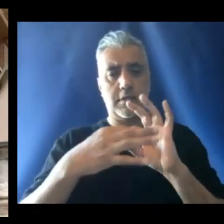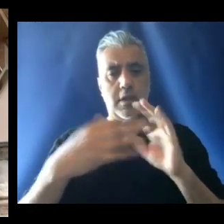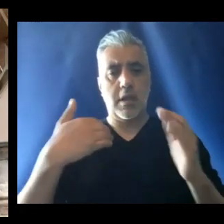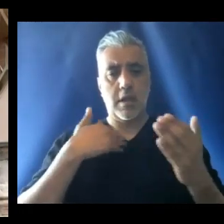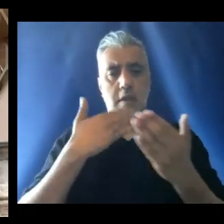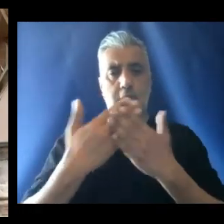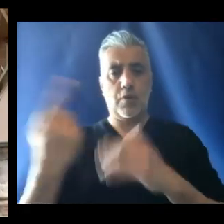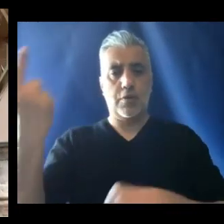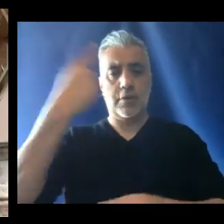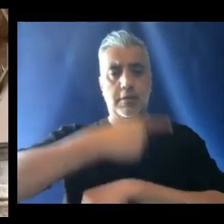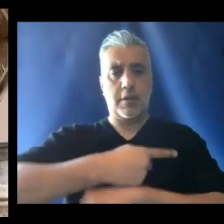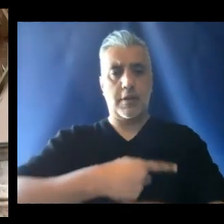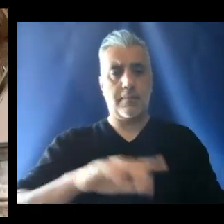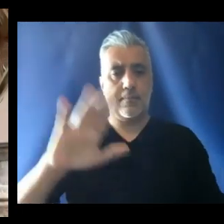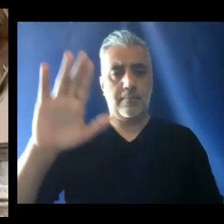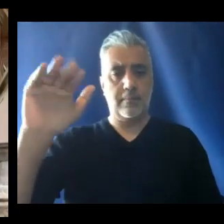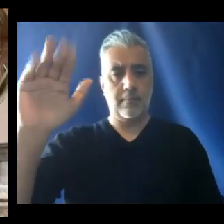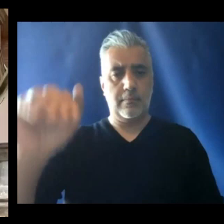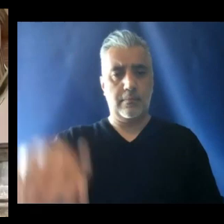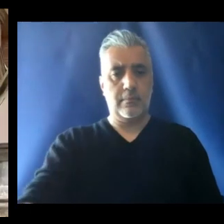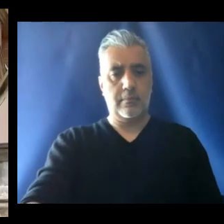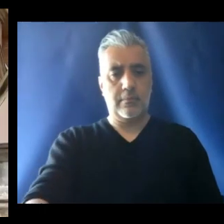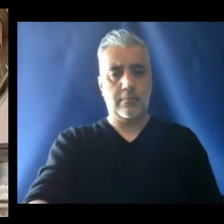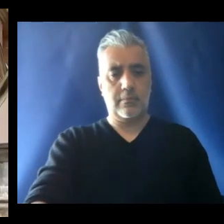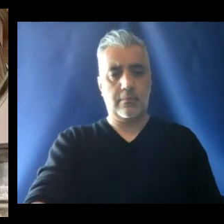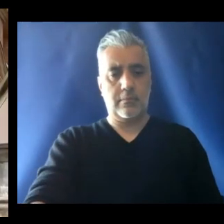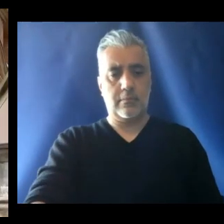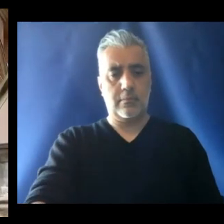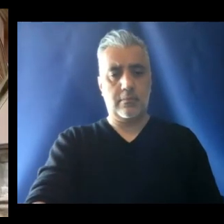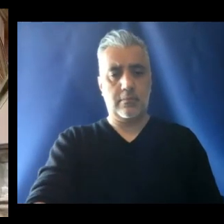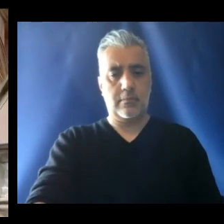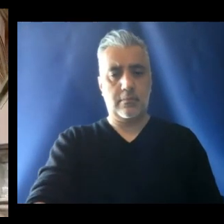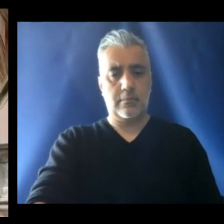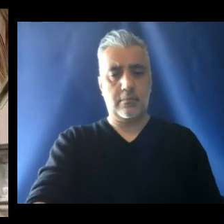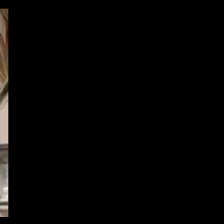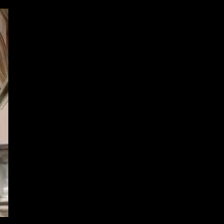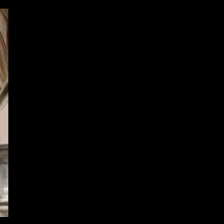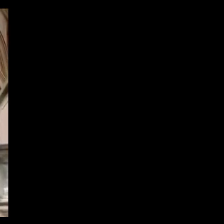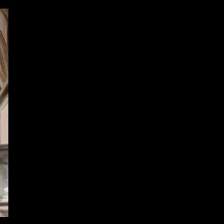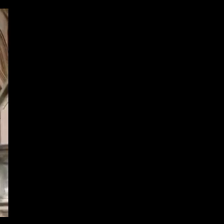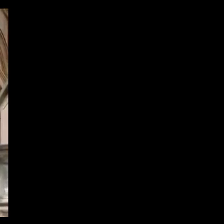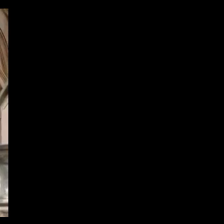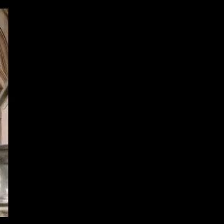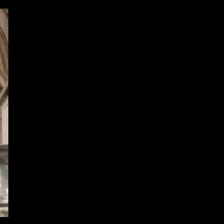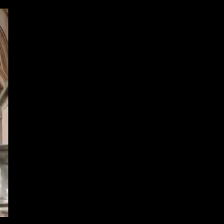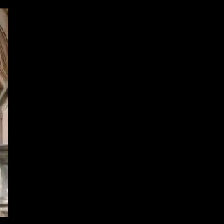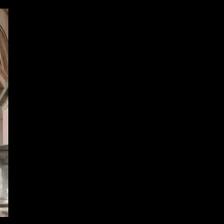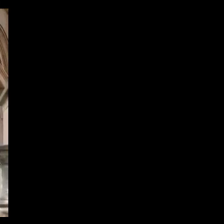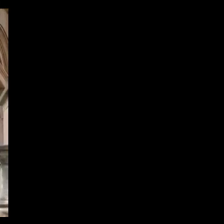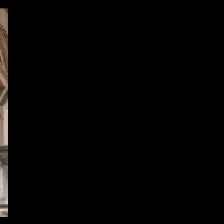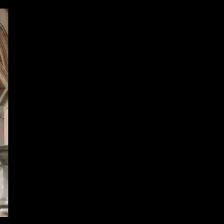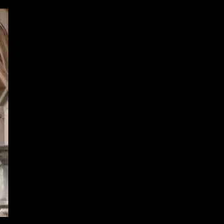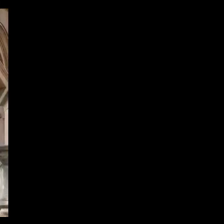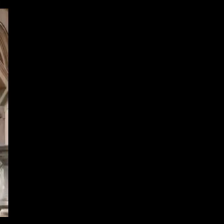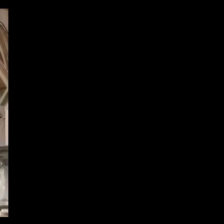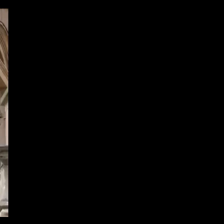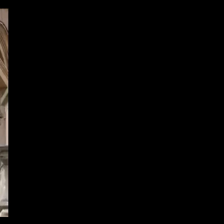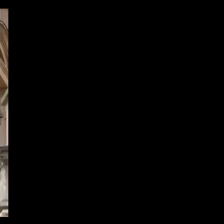the third Sunday of Easter. Thank you to our viewers and listeners of Catholic TV, Catholic Faith Network,